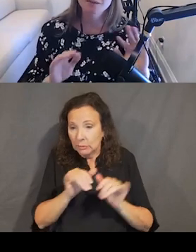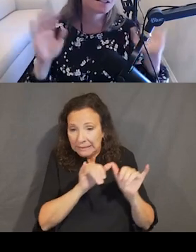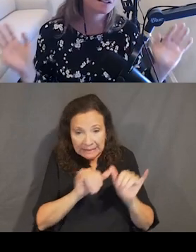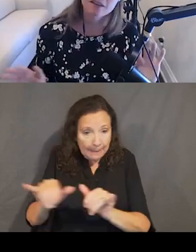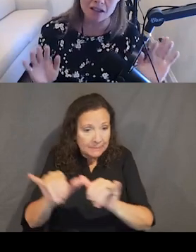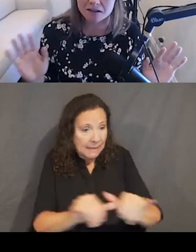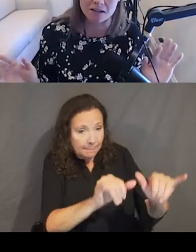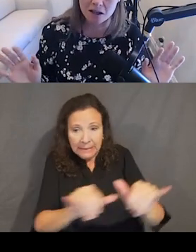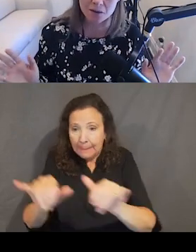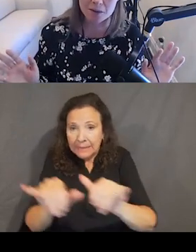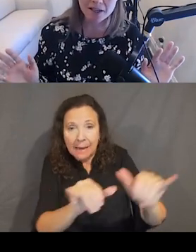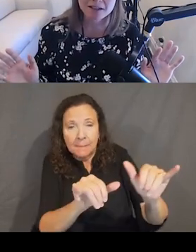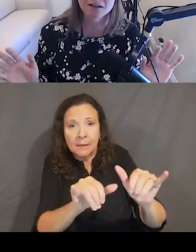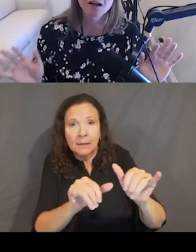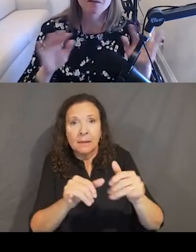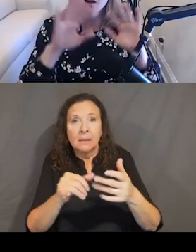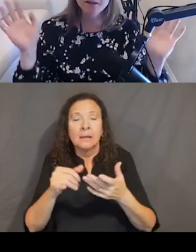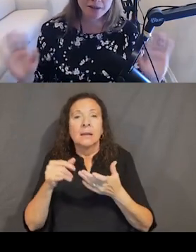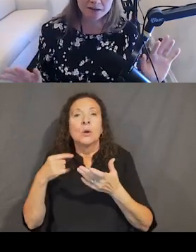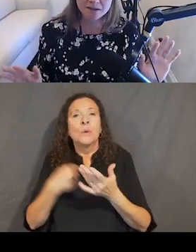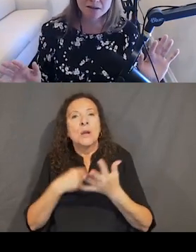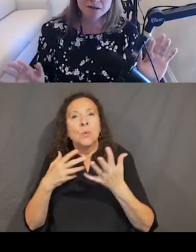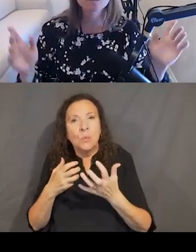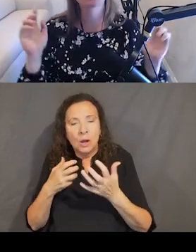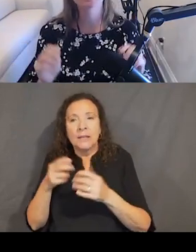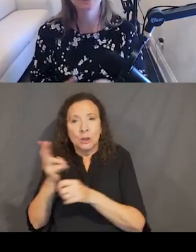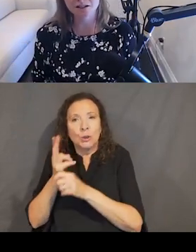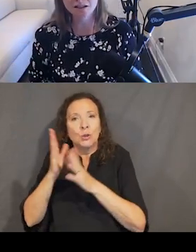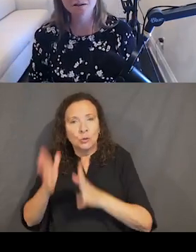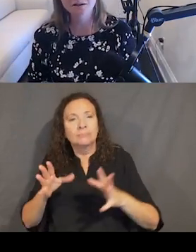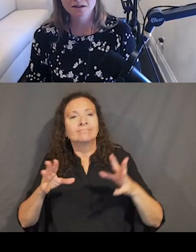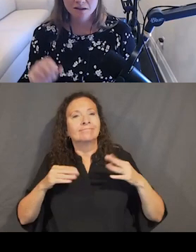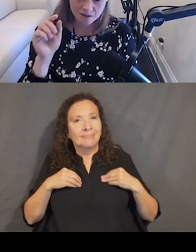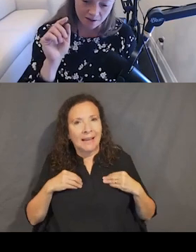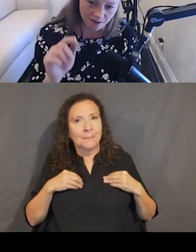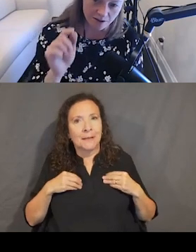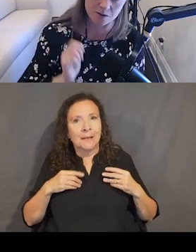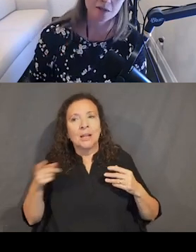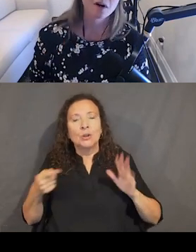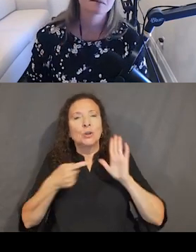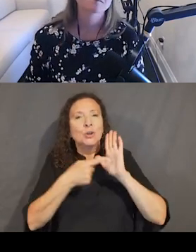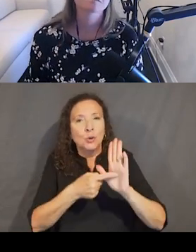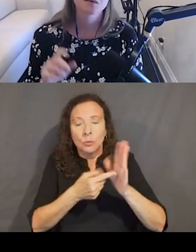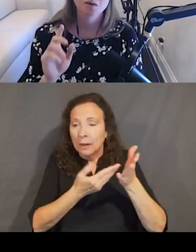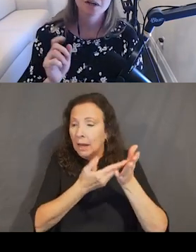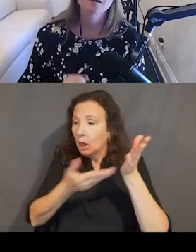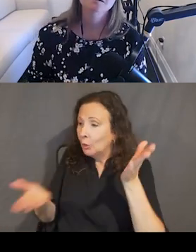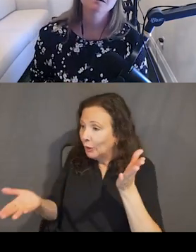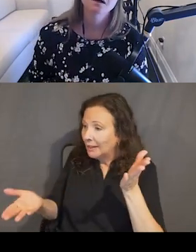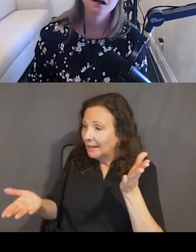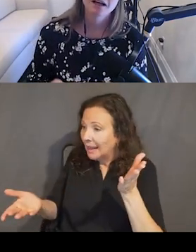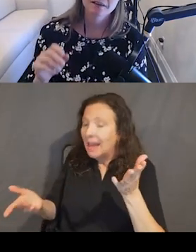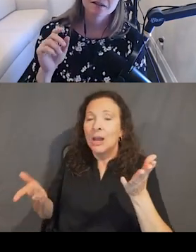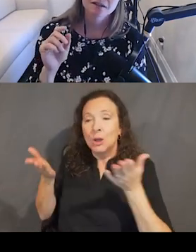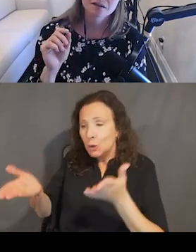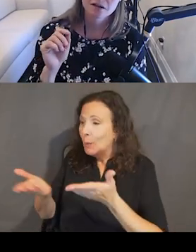because there's a bajillion things on the website, of all the things, don't worry, I got you. Yeah, here's where you are, you are here,